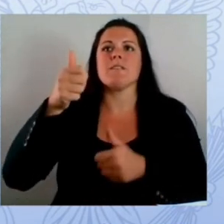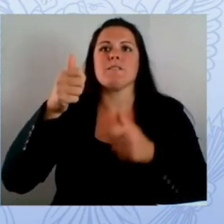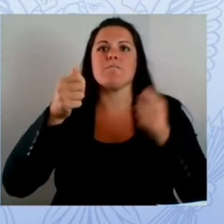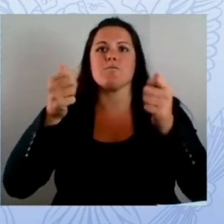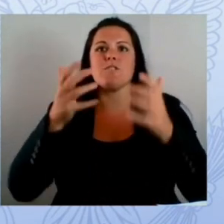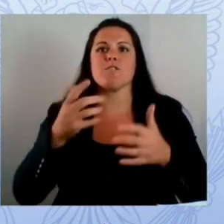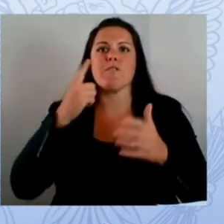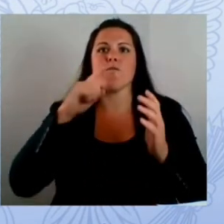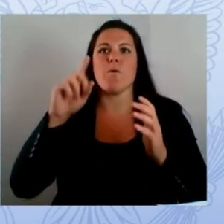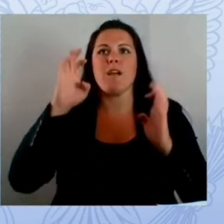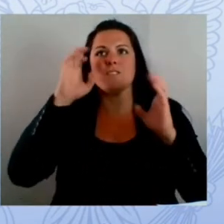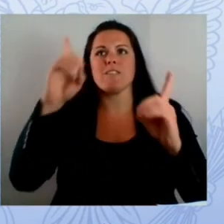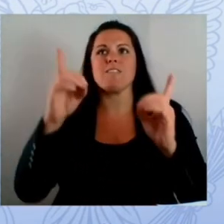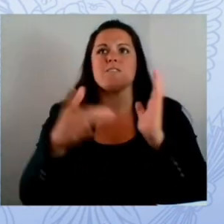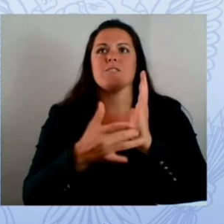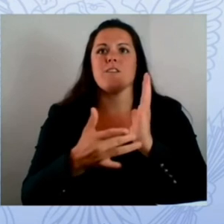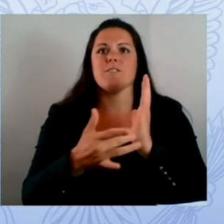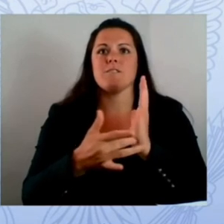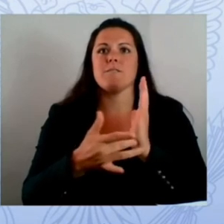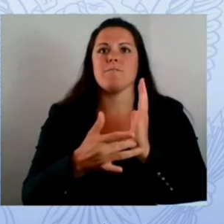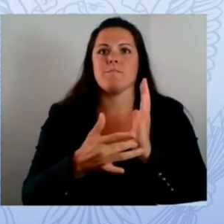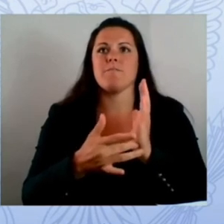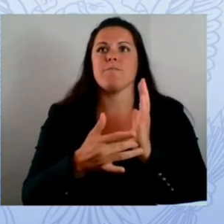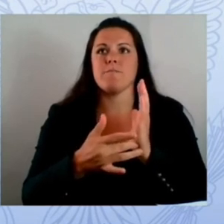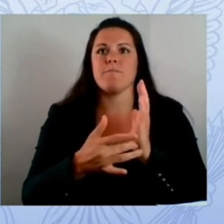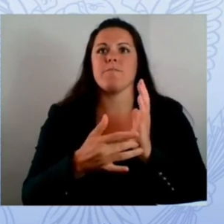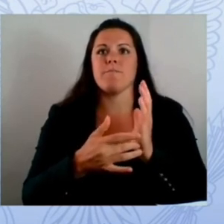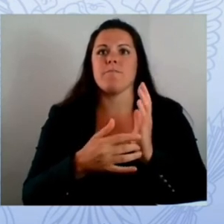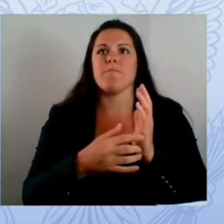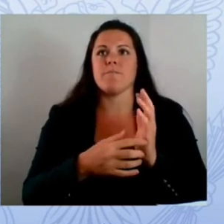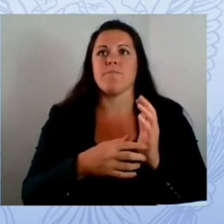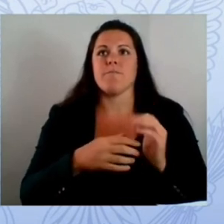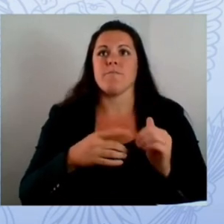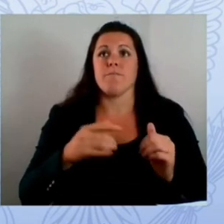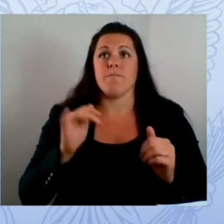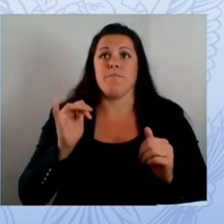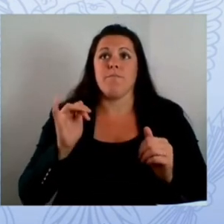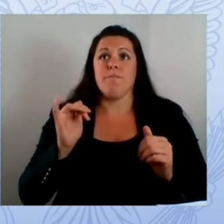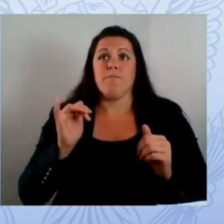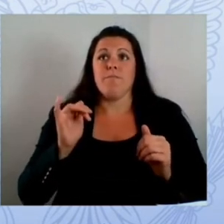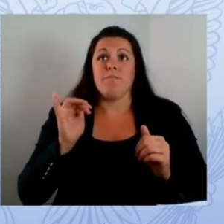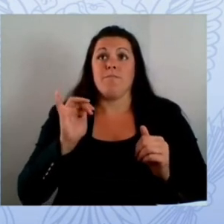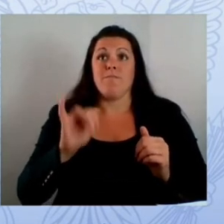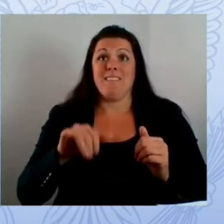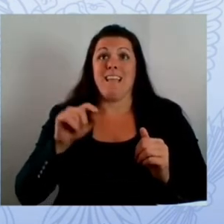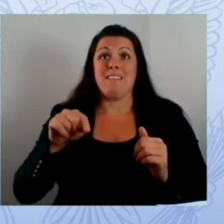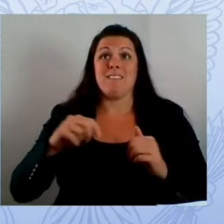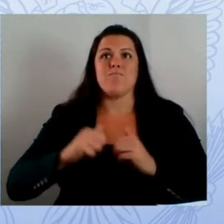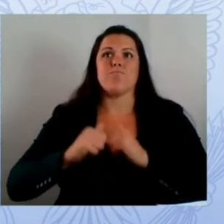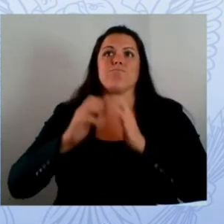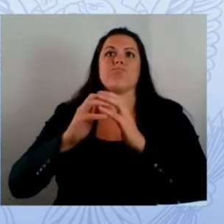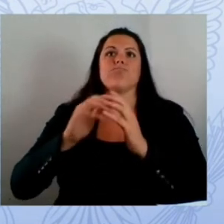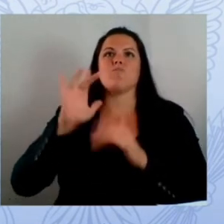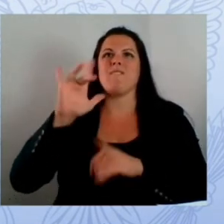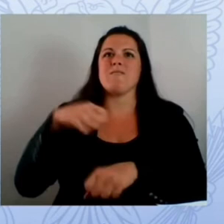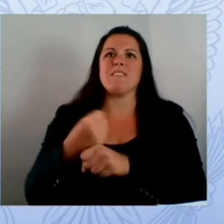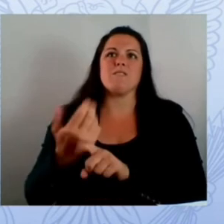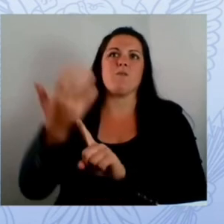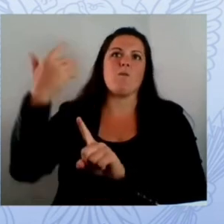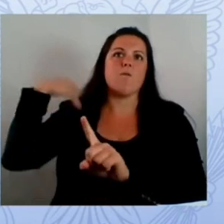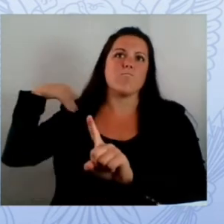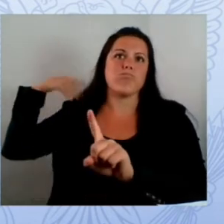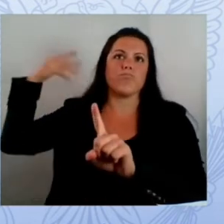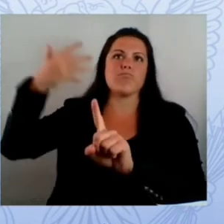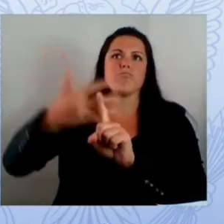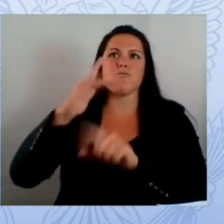with the simple mission of making sure that technology was equitably available for teaching and learning at the k-12 higher